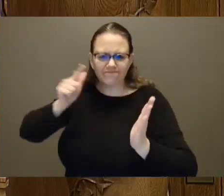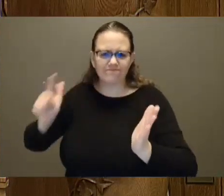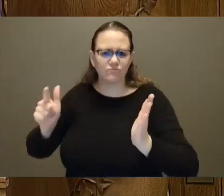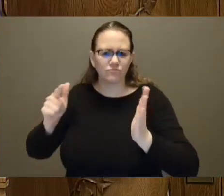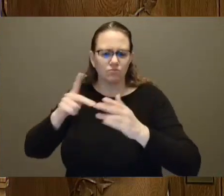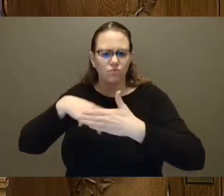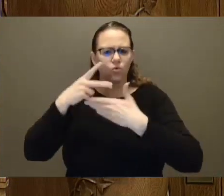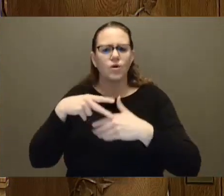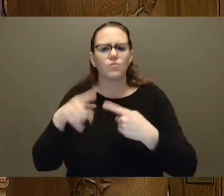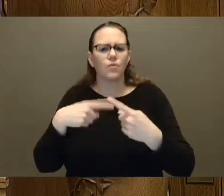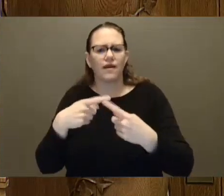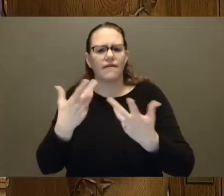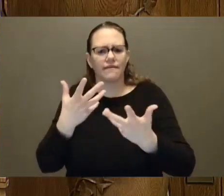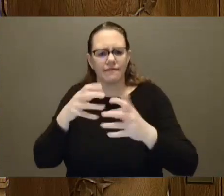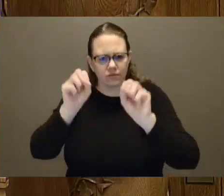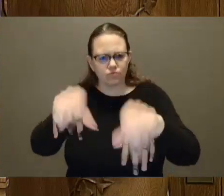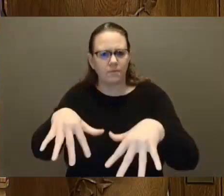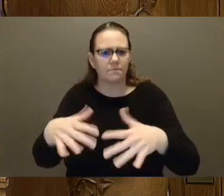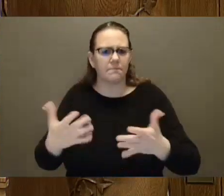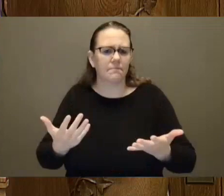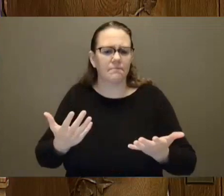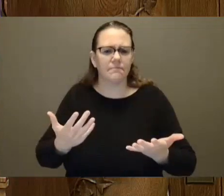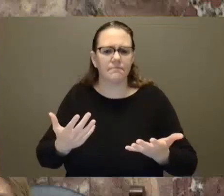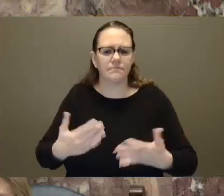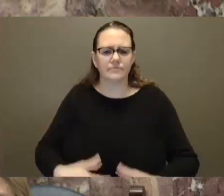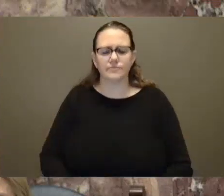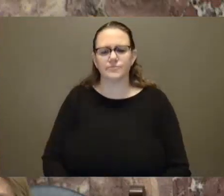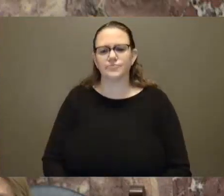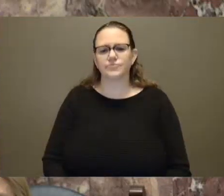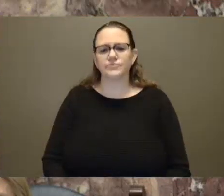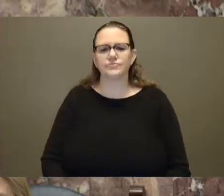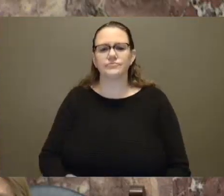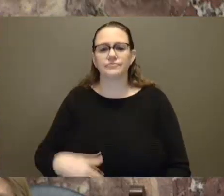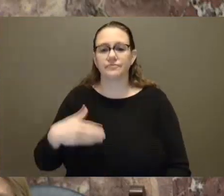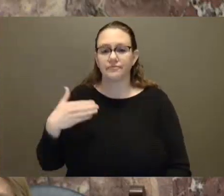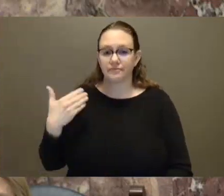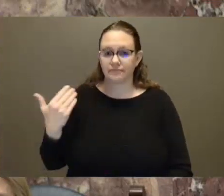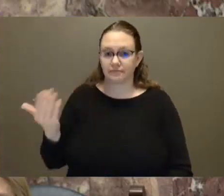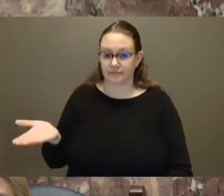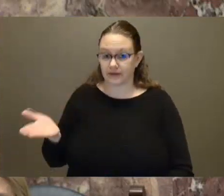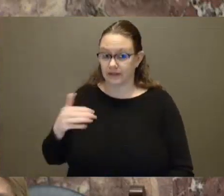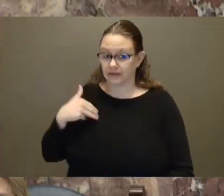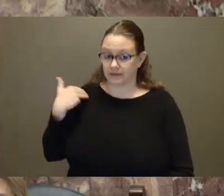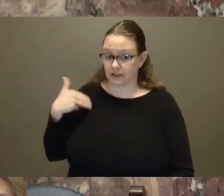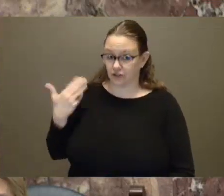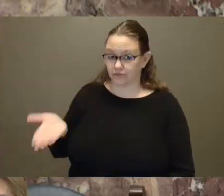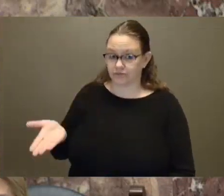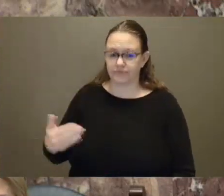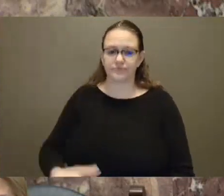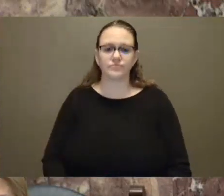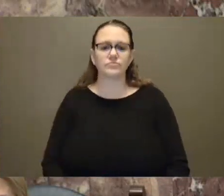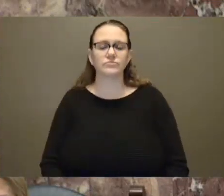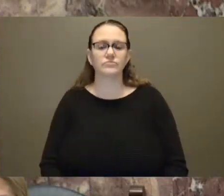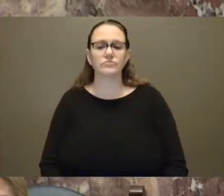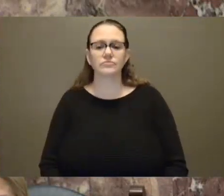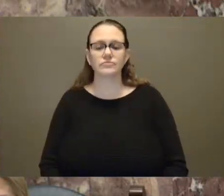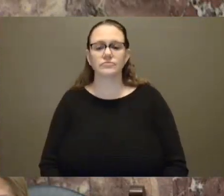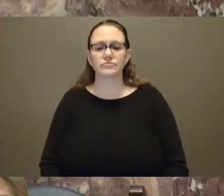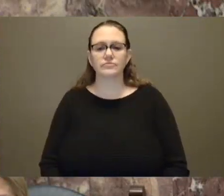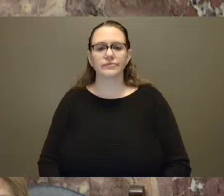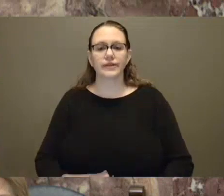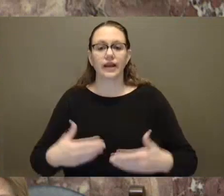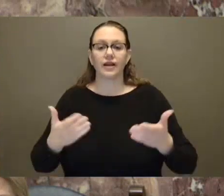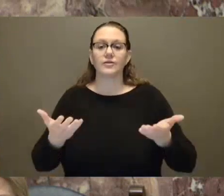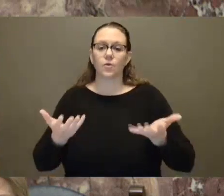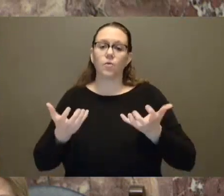Mr. Minister. Thank you. Thank you very much, Honourable Speaker. I just want to assure British Columbians that, in fact,